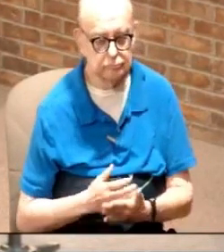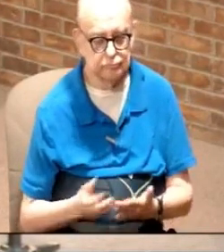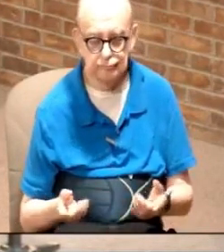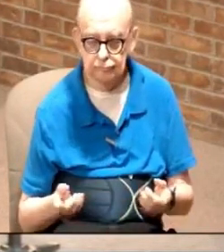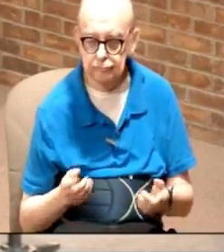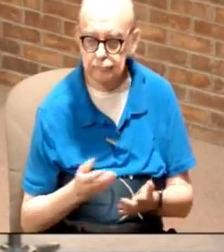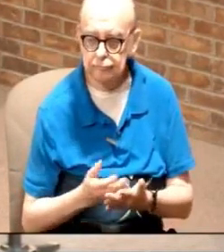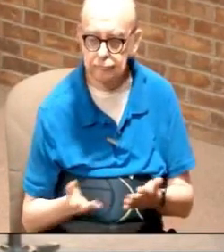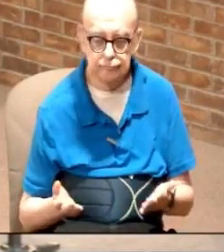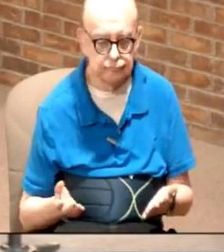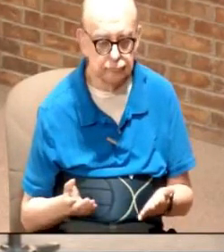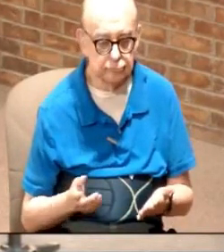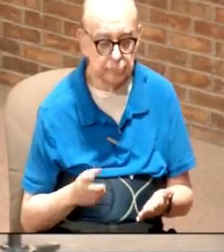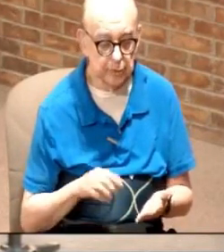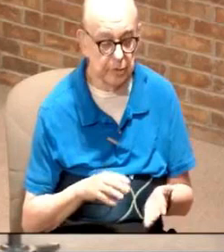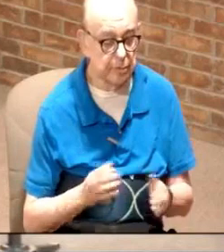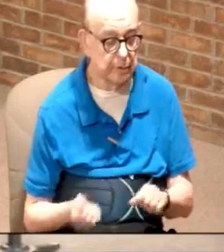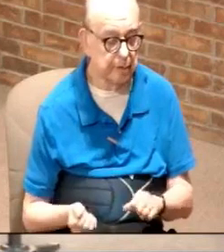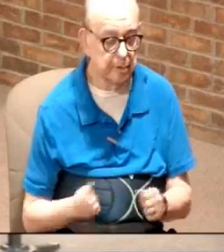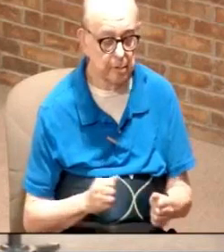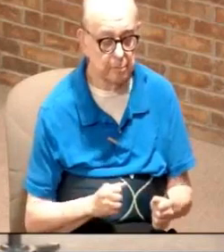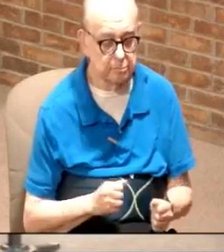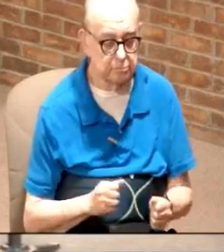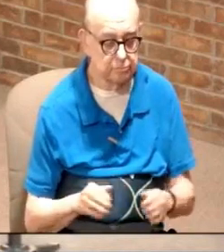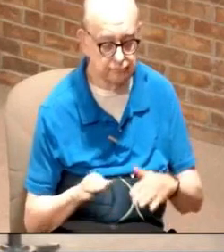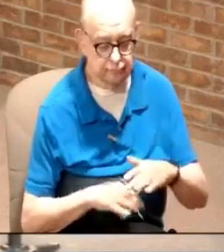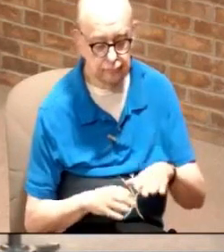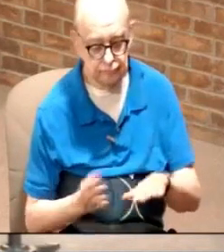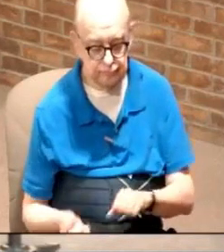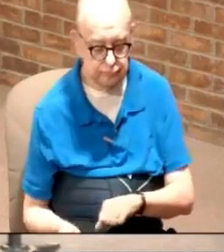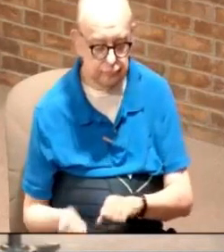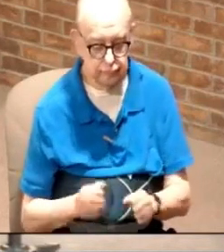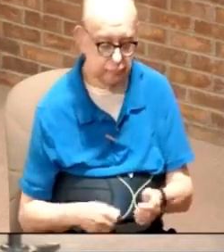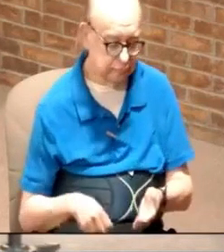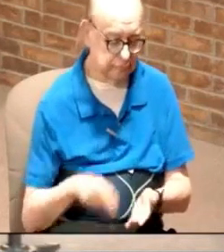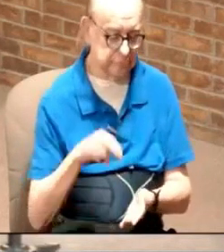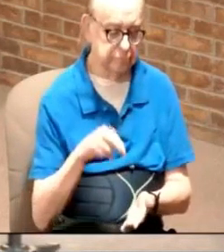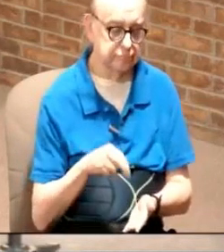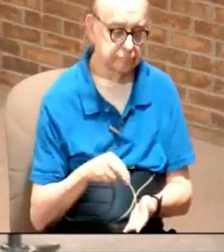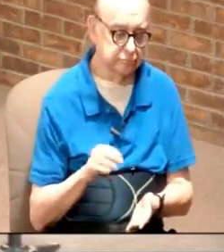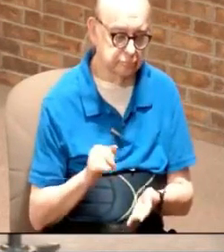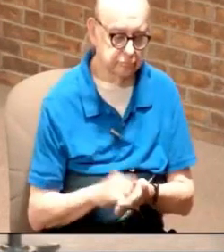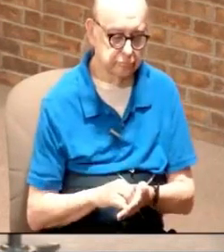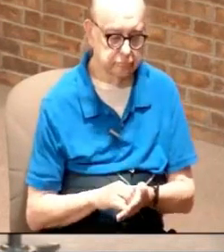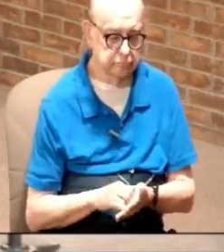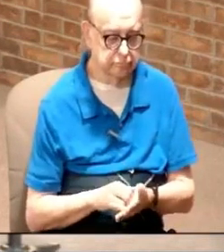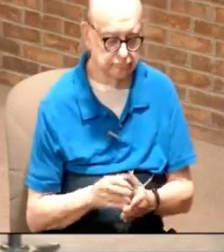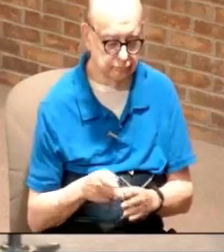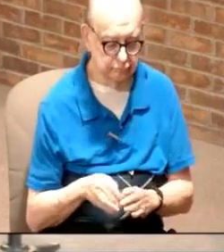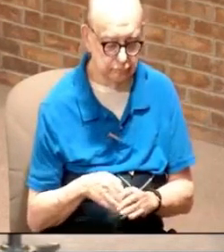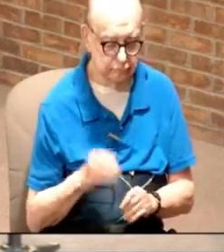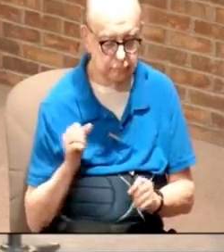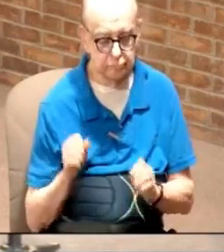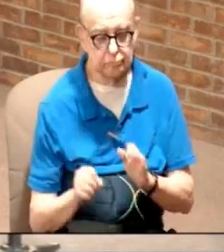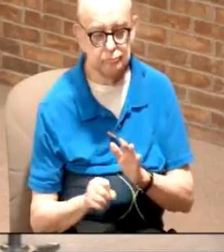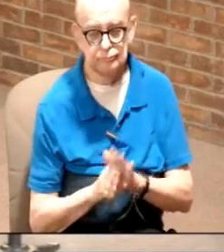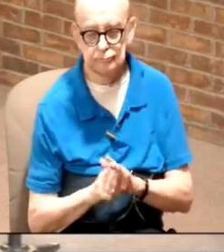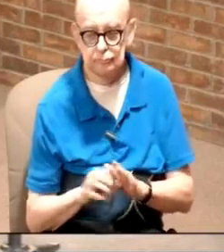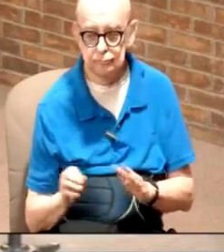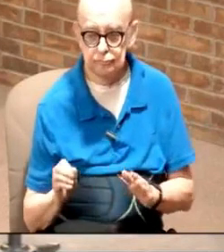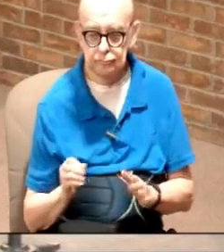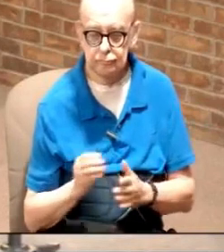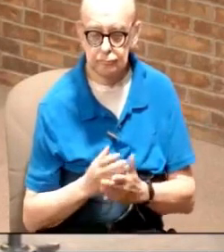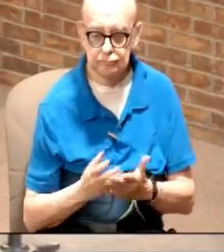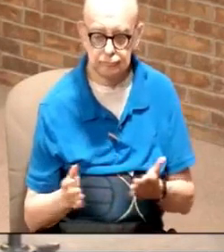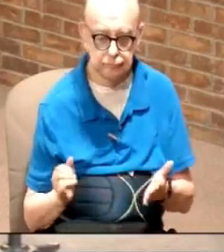when someone is baptized. You put them under the water and you bring them back up. That is an external symbol of